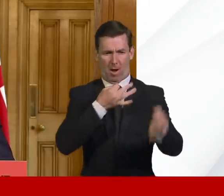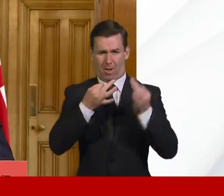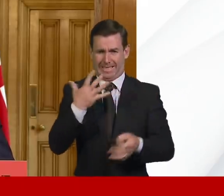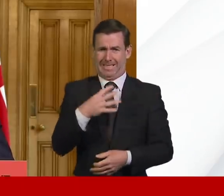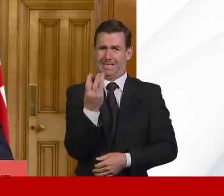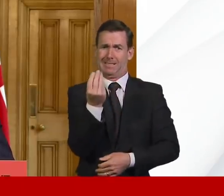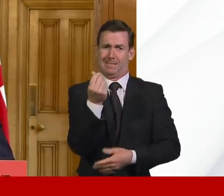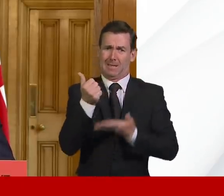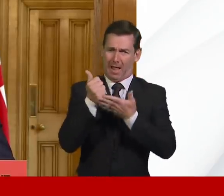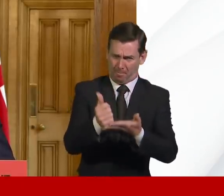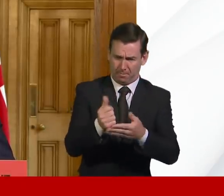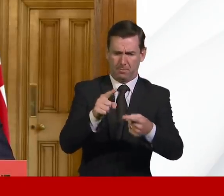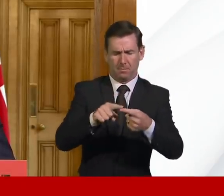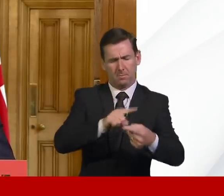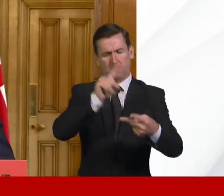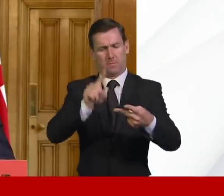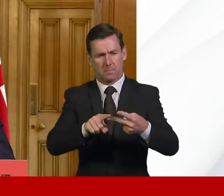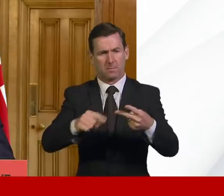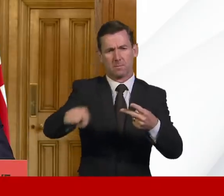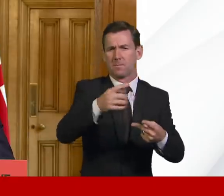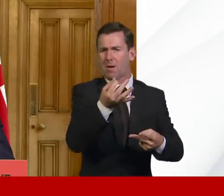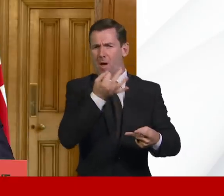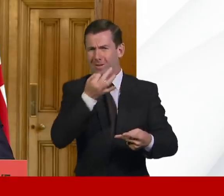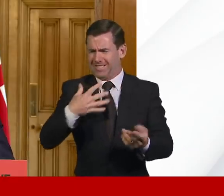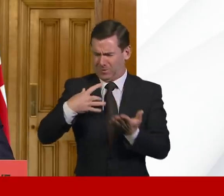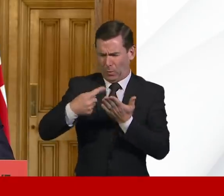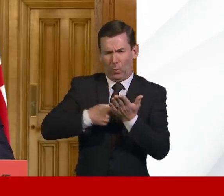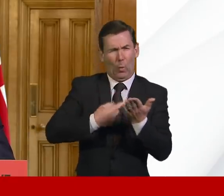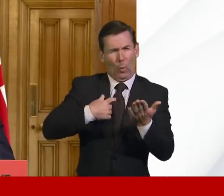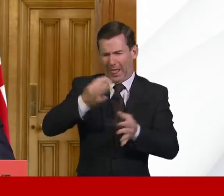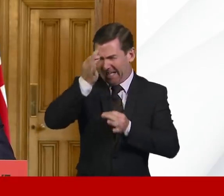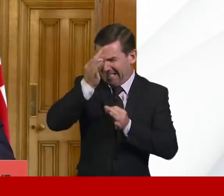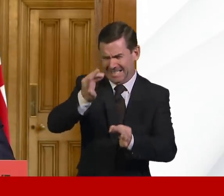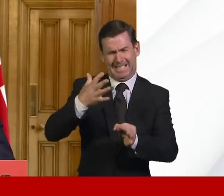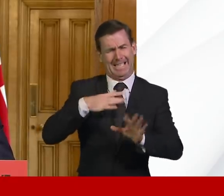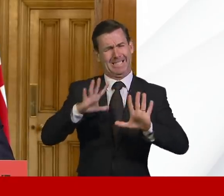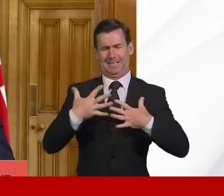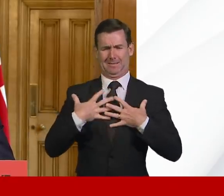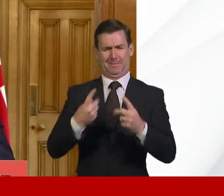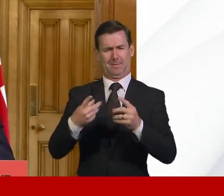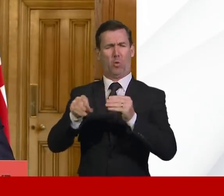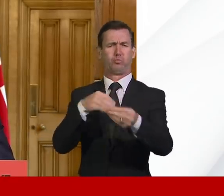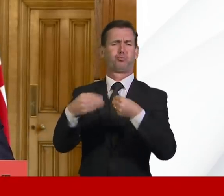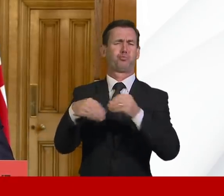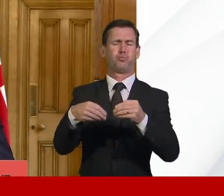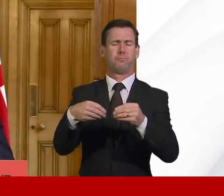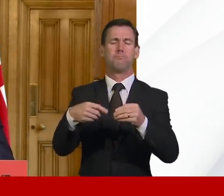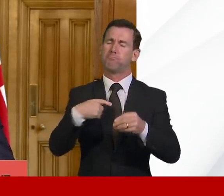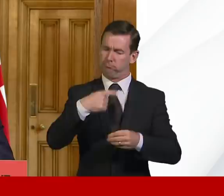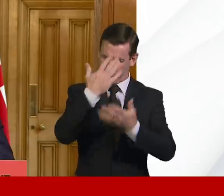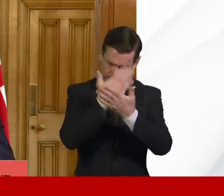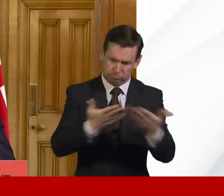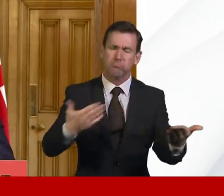also asked us to look to ease the burden of regulation at this challenging time. And we have responded to that